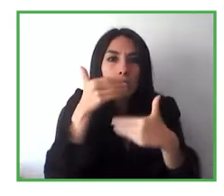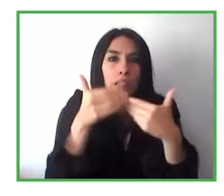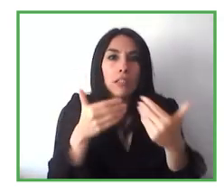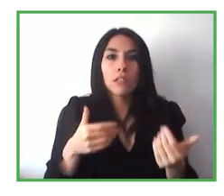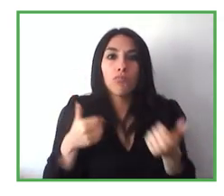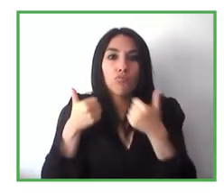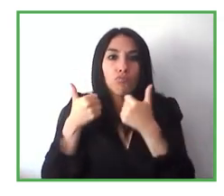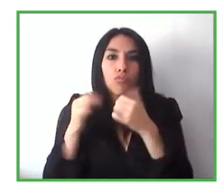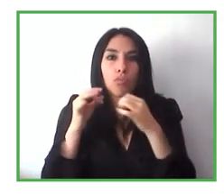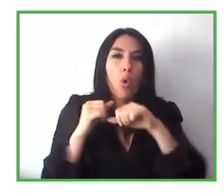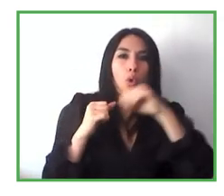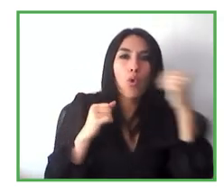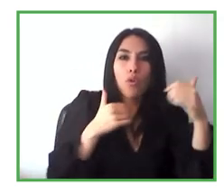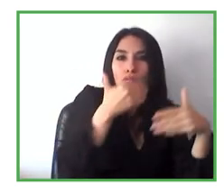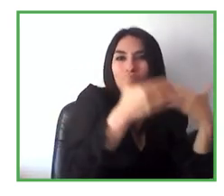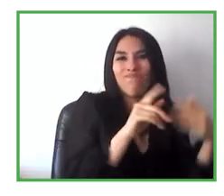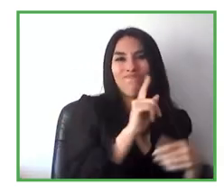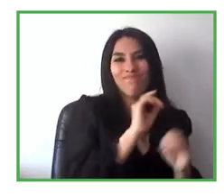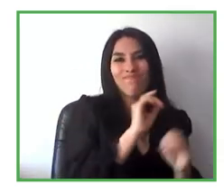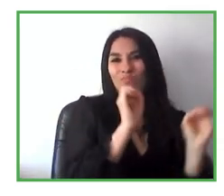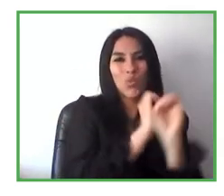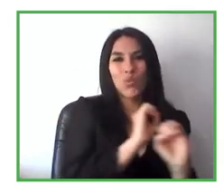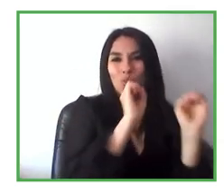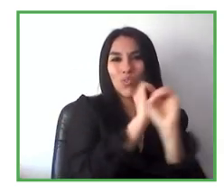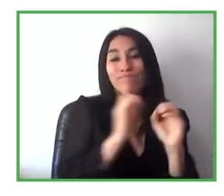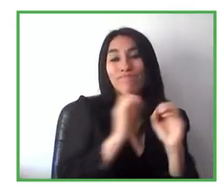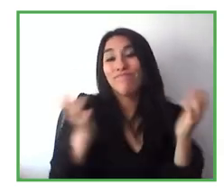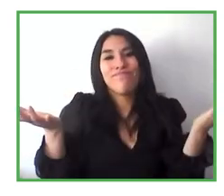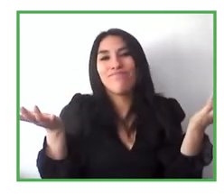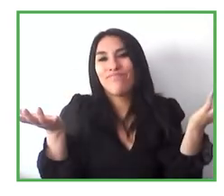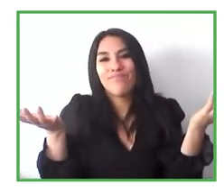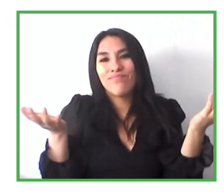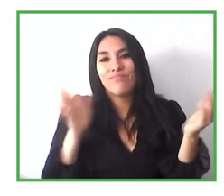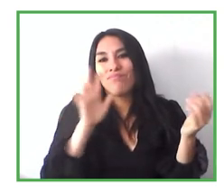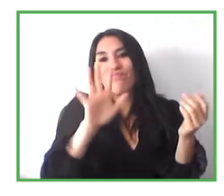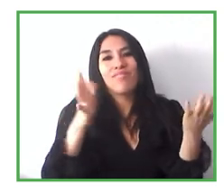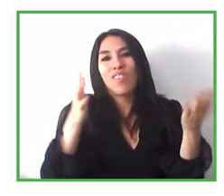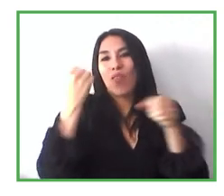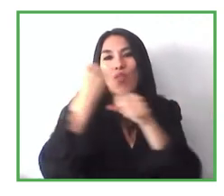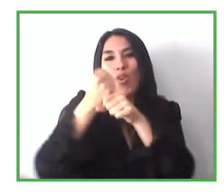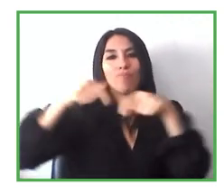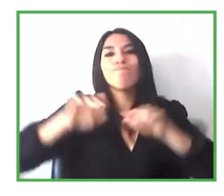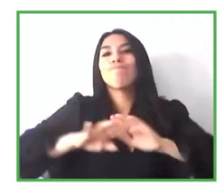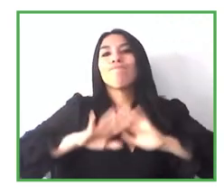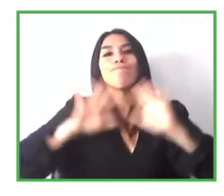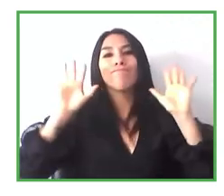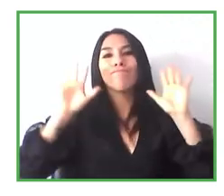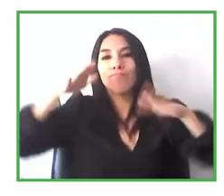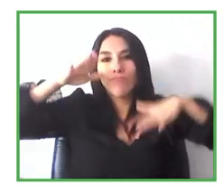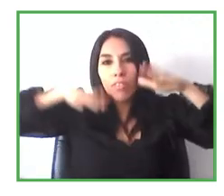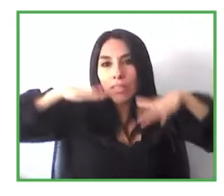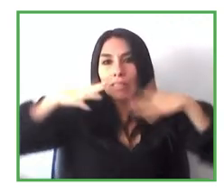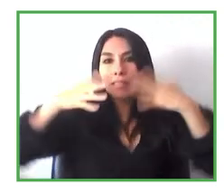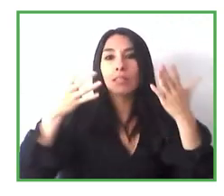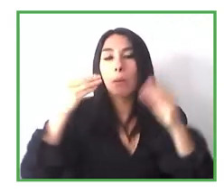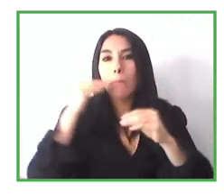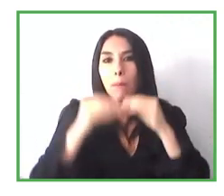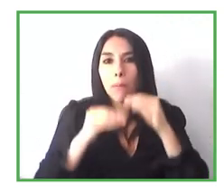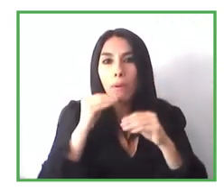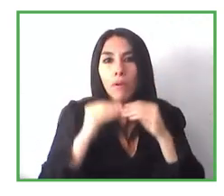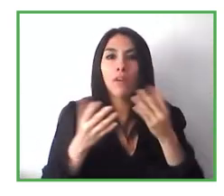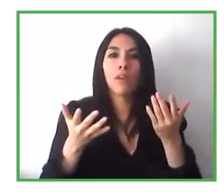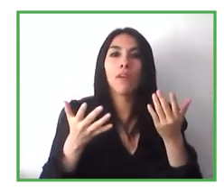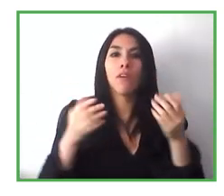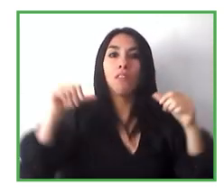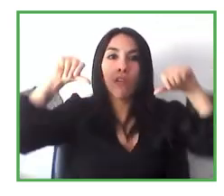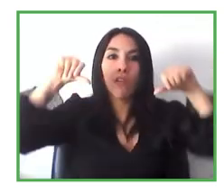But it is time of our work life. So there could always be things that do not turn